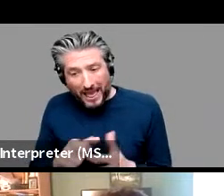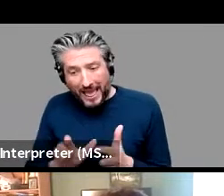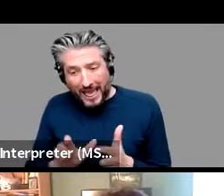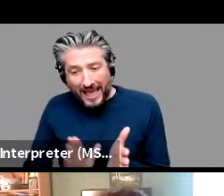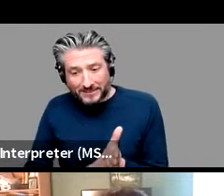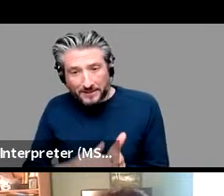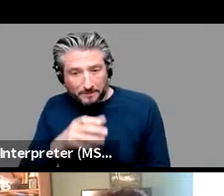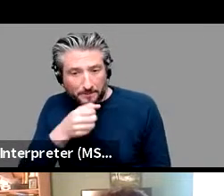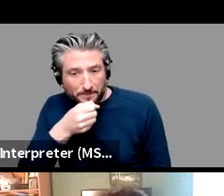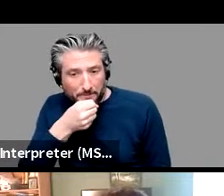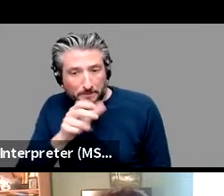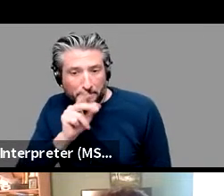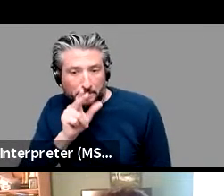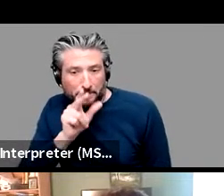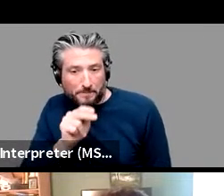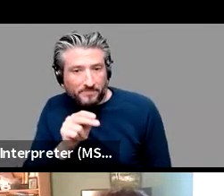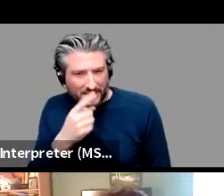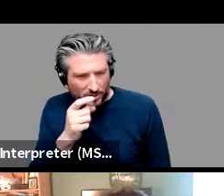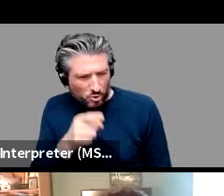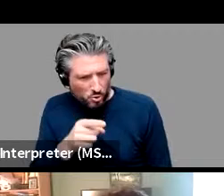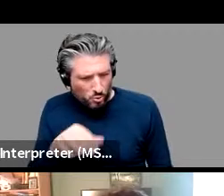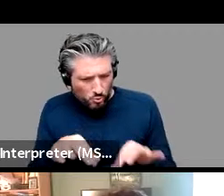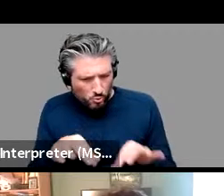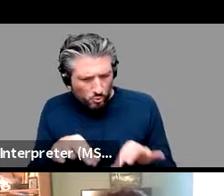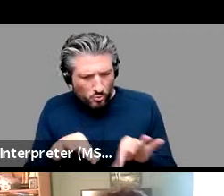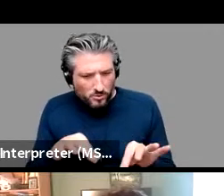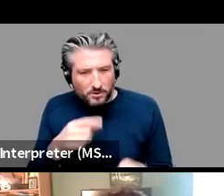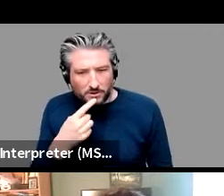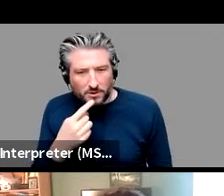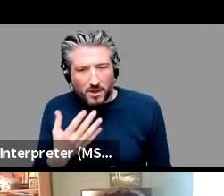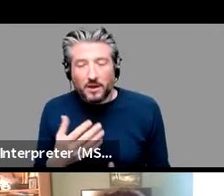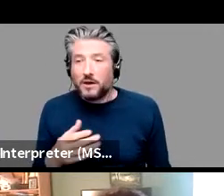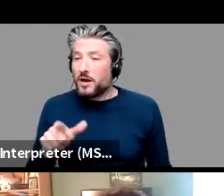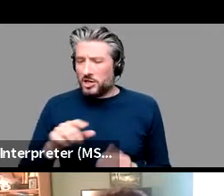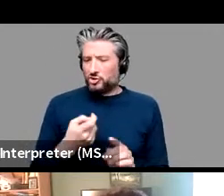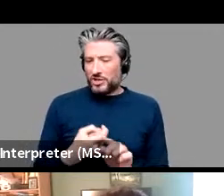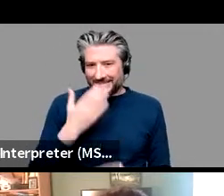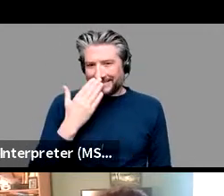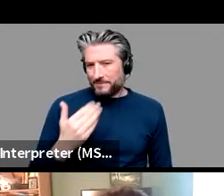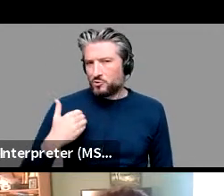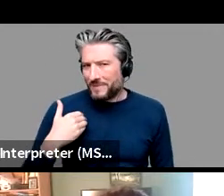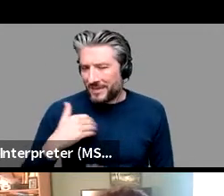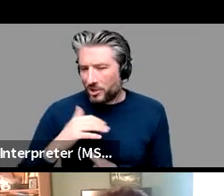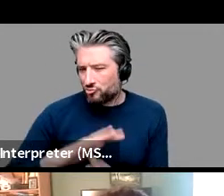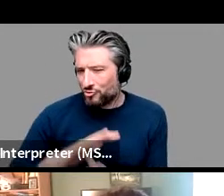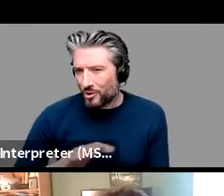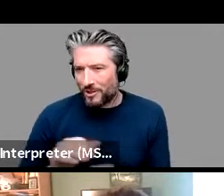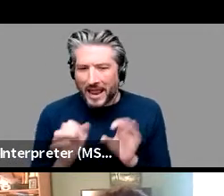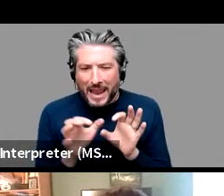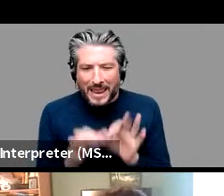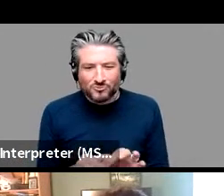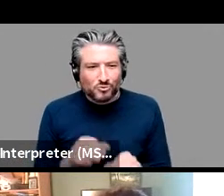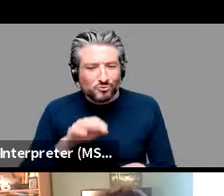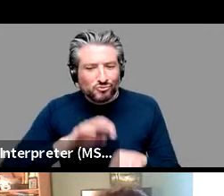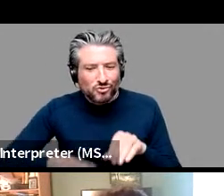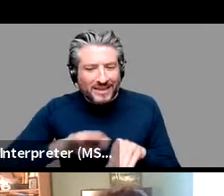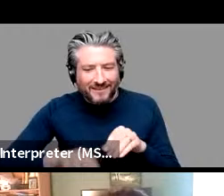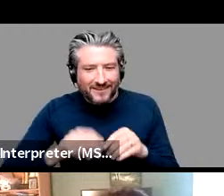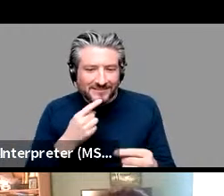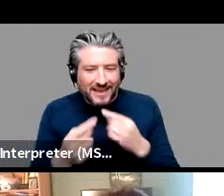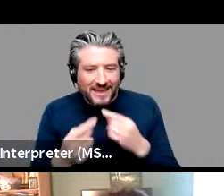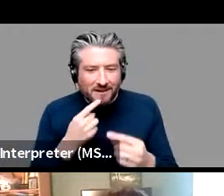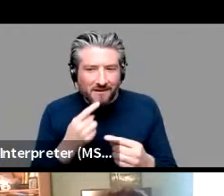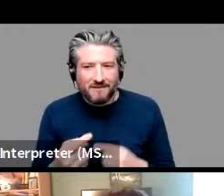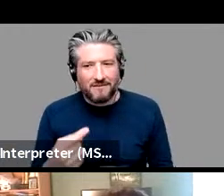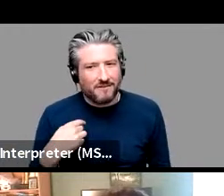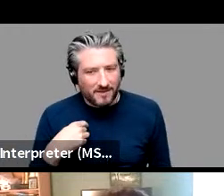the test data set yes i don't think it strikes me that that's crucial right like you do go into the training data so then there is this kind of um you know